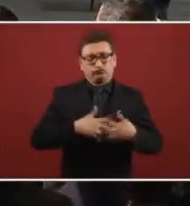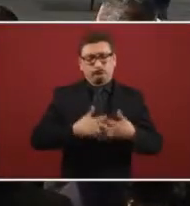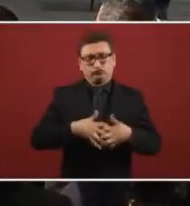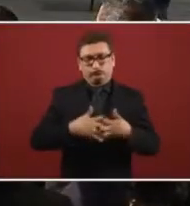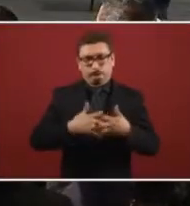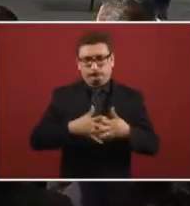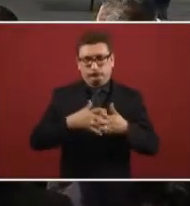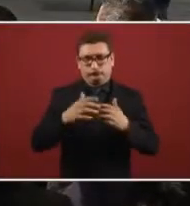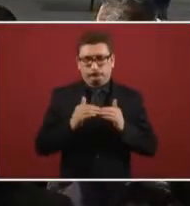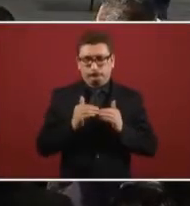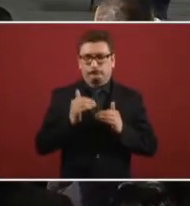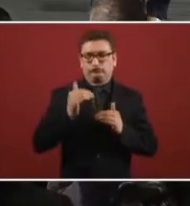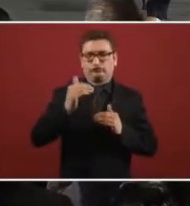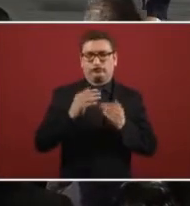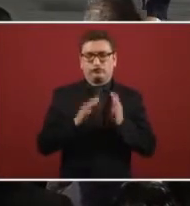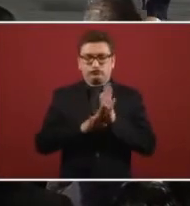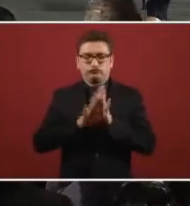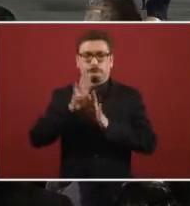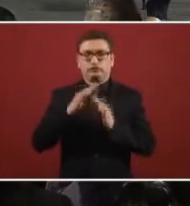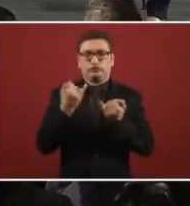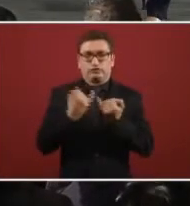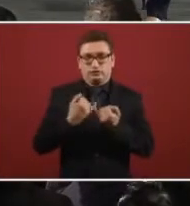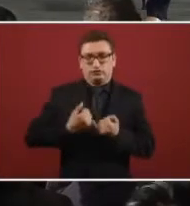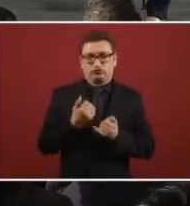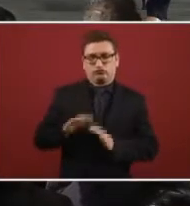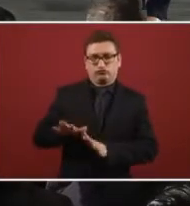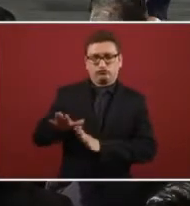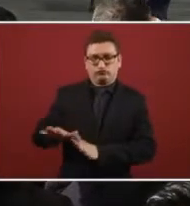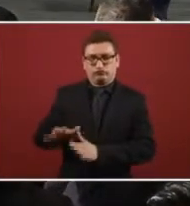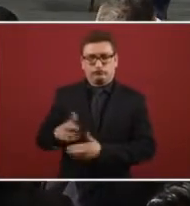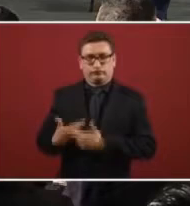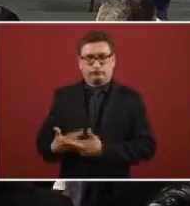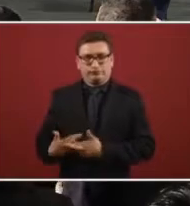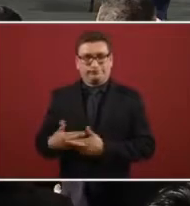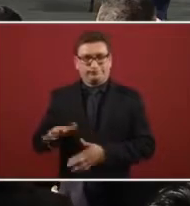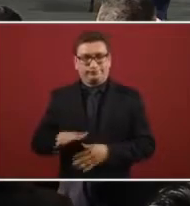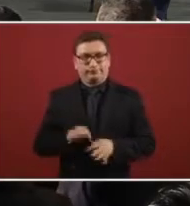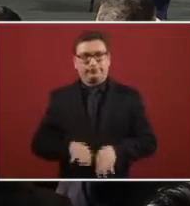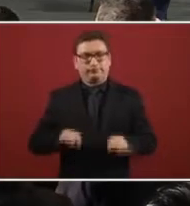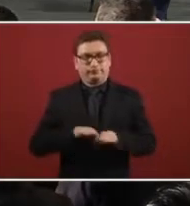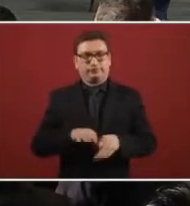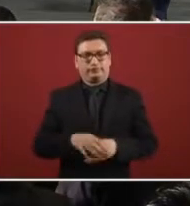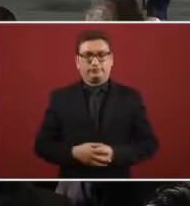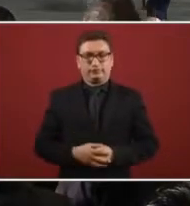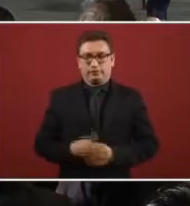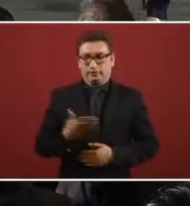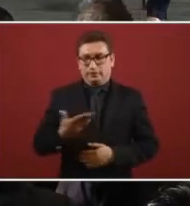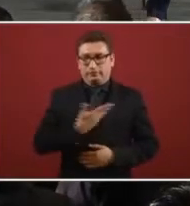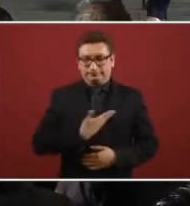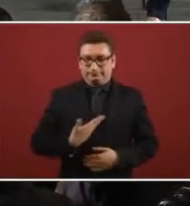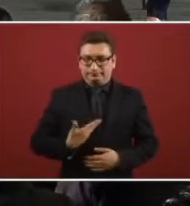not also be an increase in the production but also in the reserve this is very important